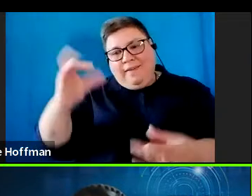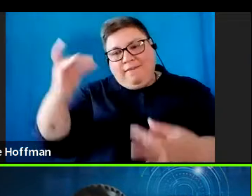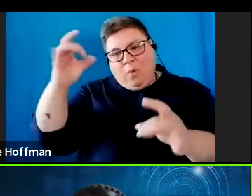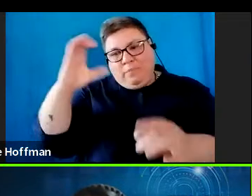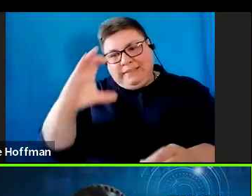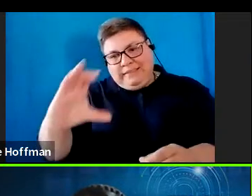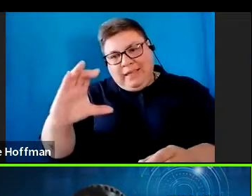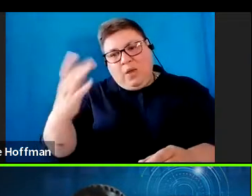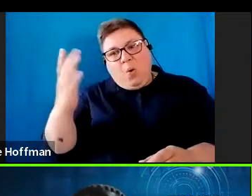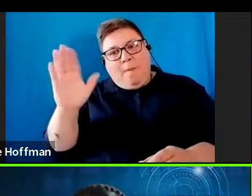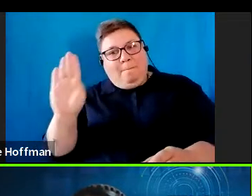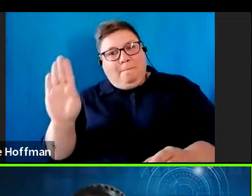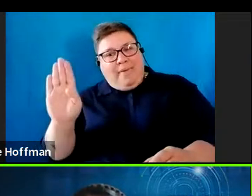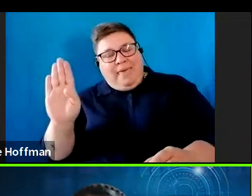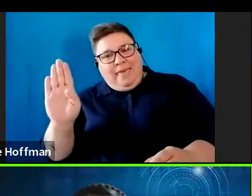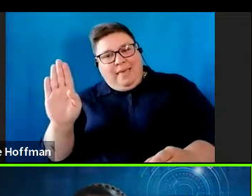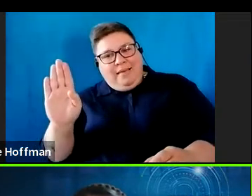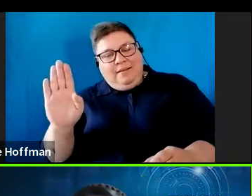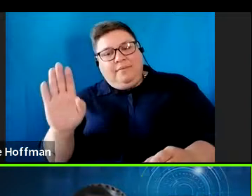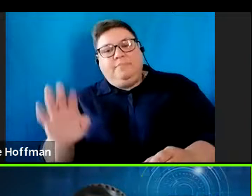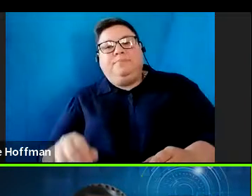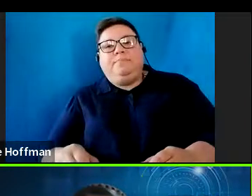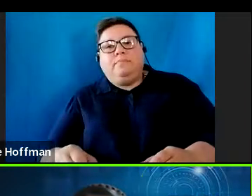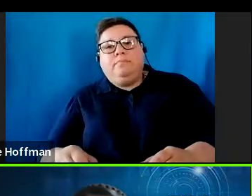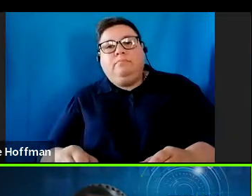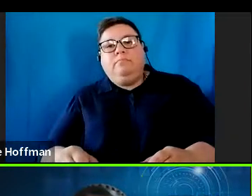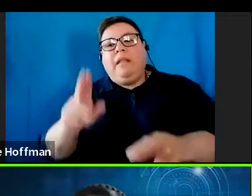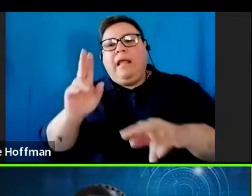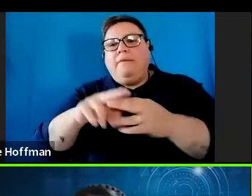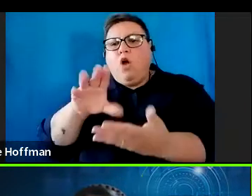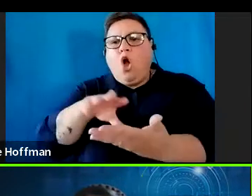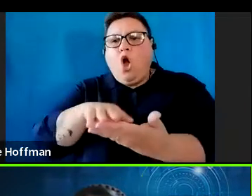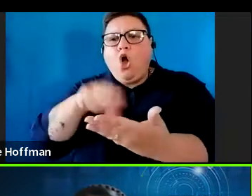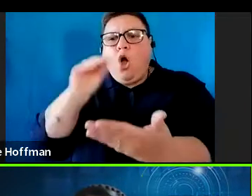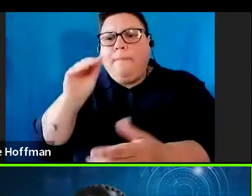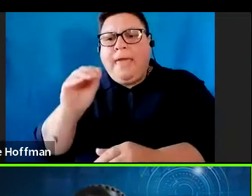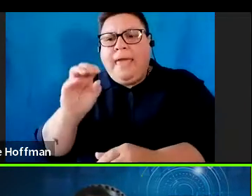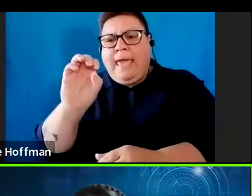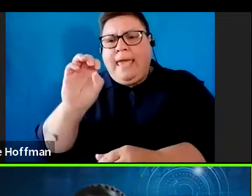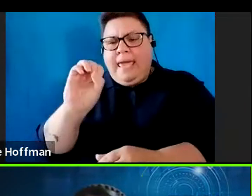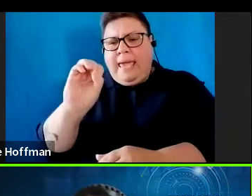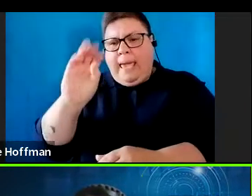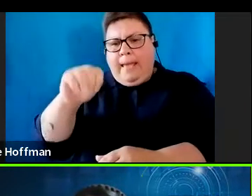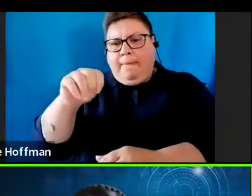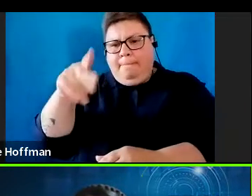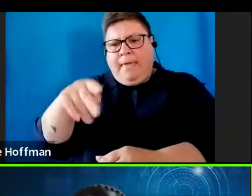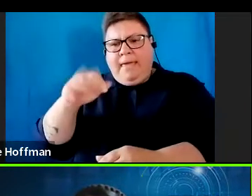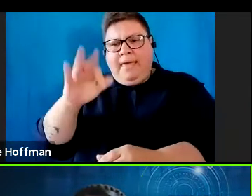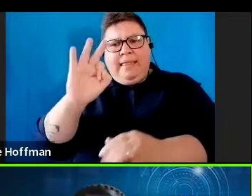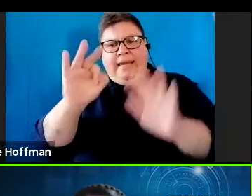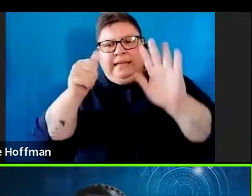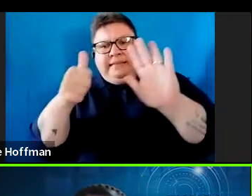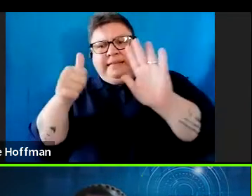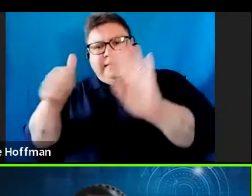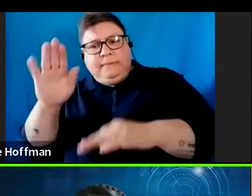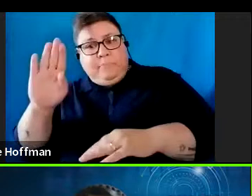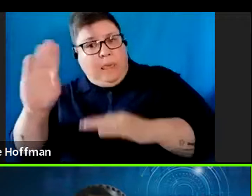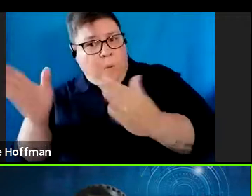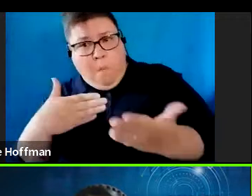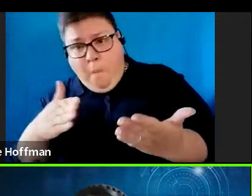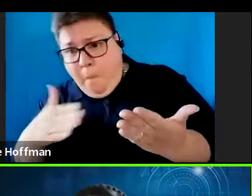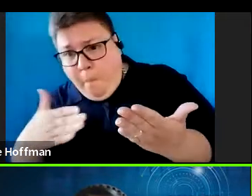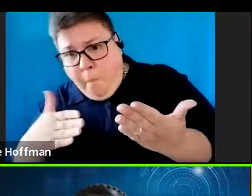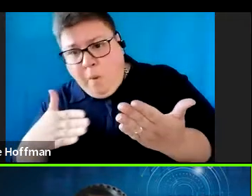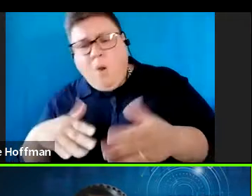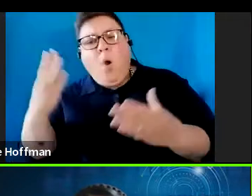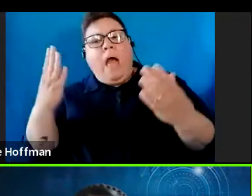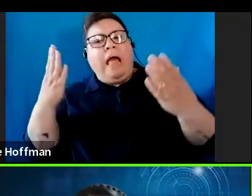directive application form, or if a copy of the MP336B is not provided and or the date